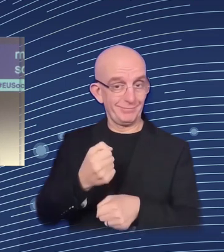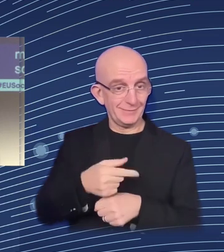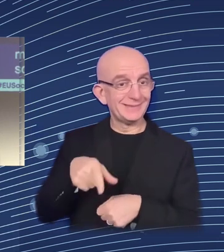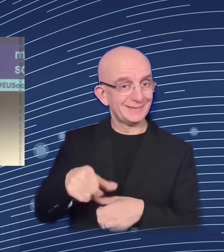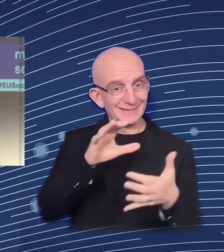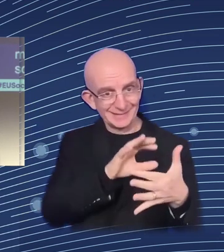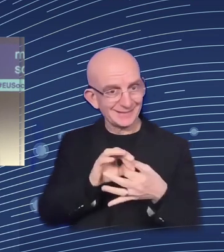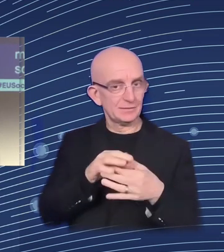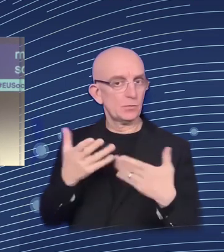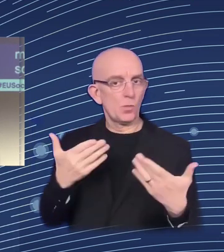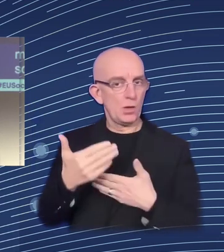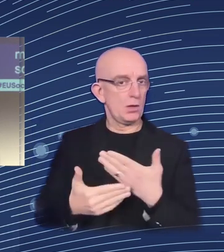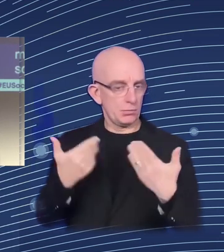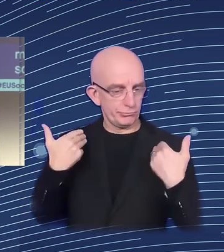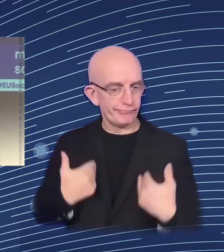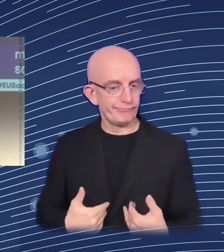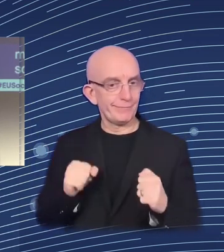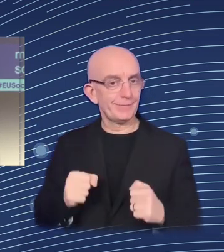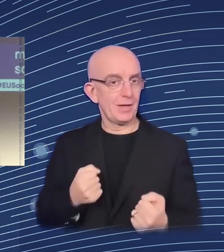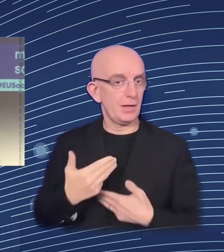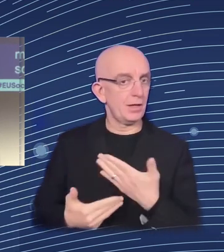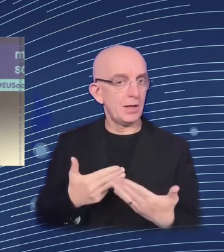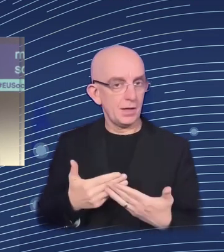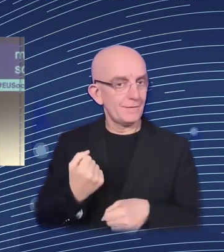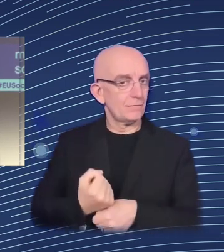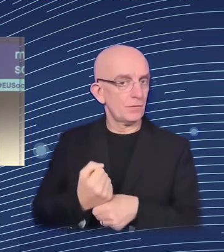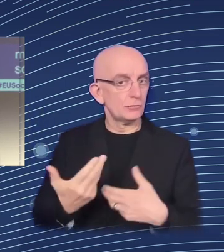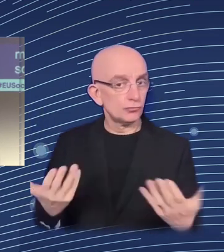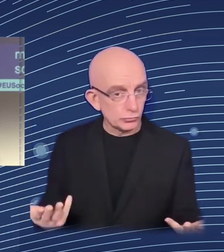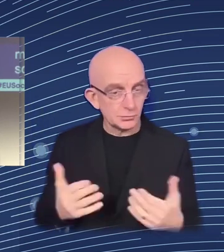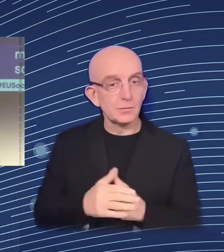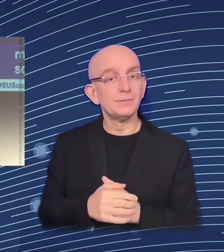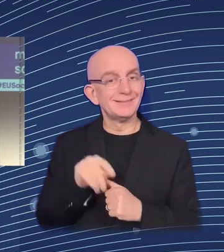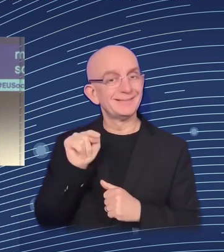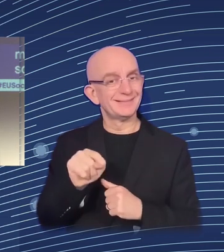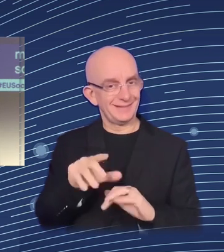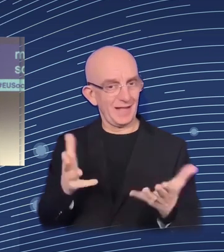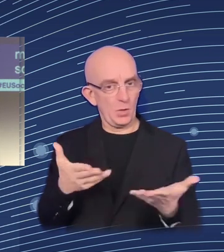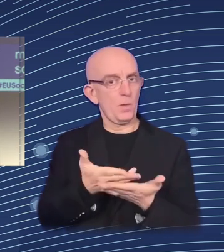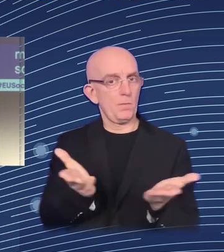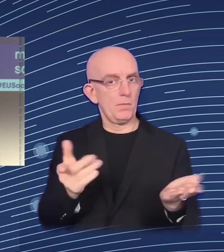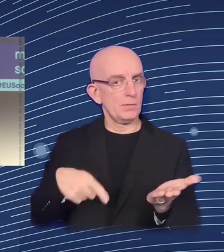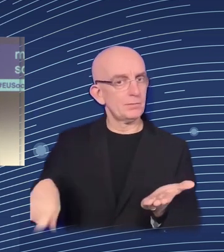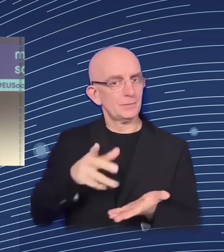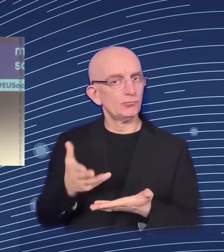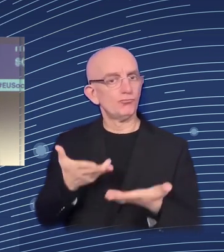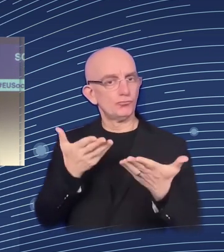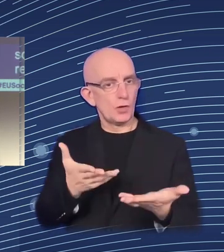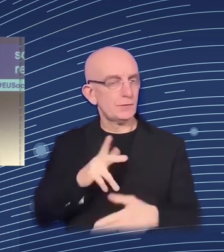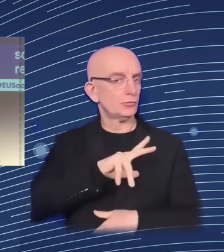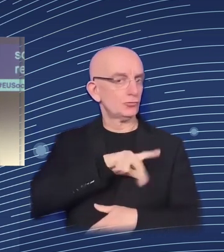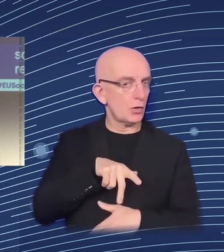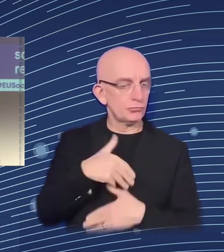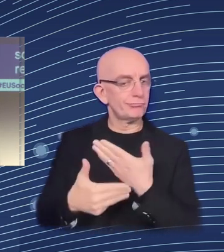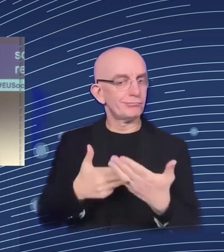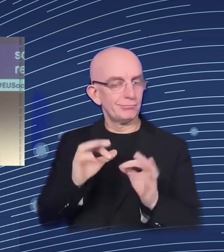determines social risks and that the outcome, if you want the result, which it can be employment,